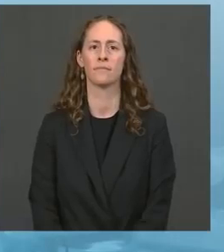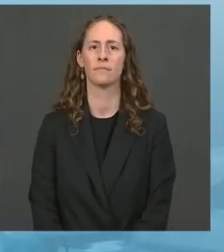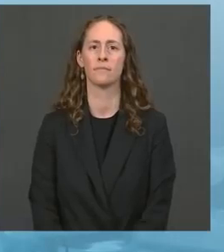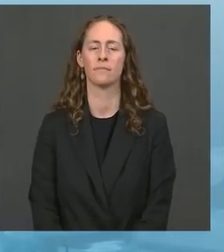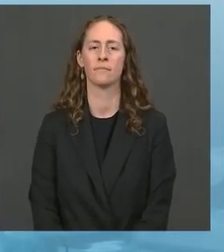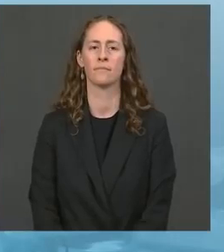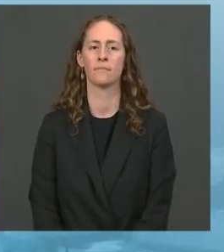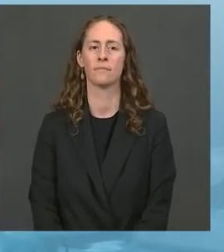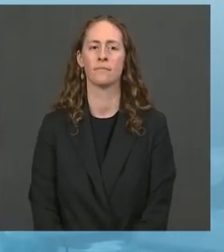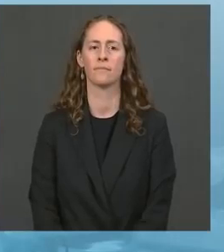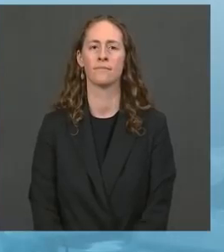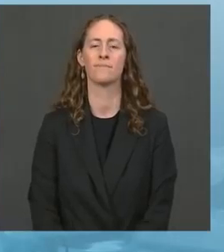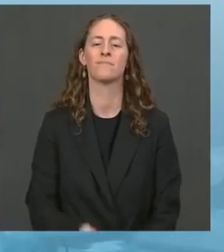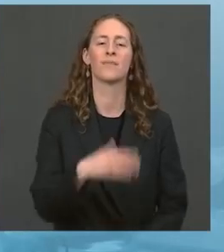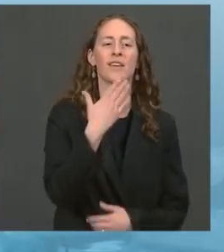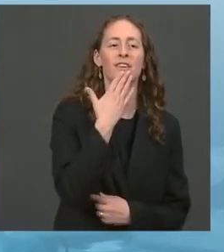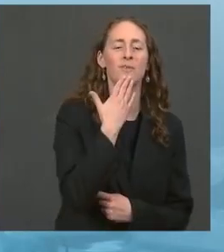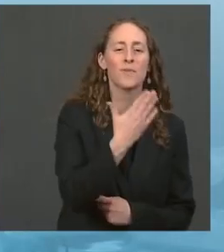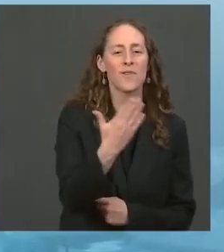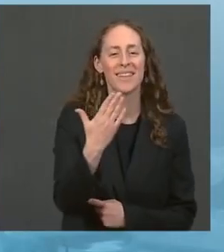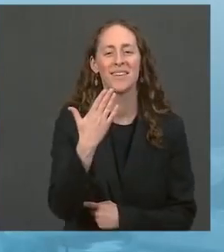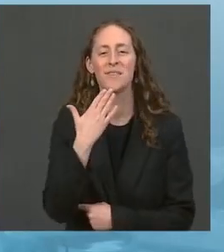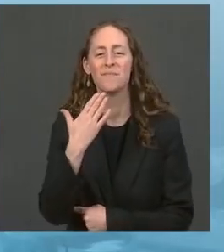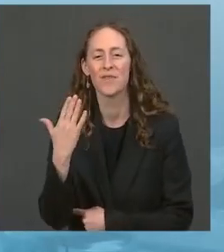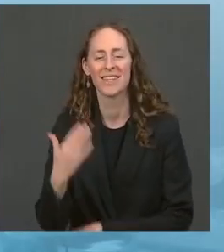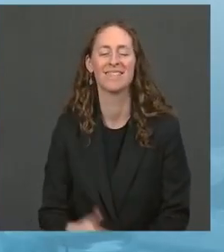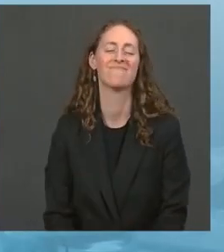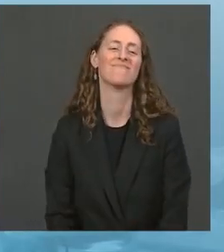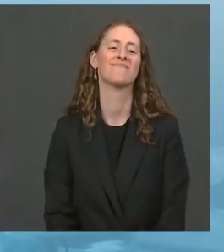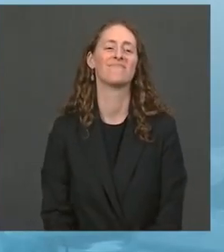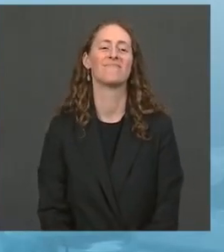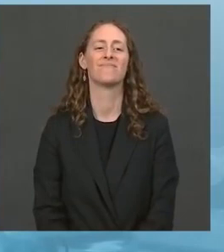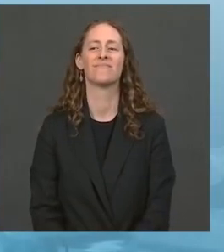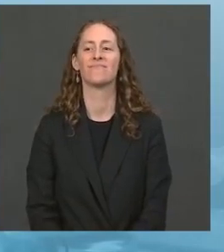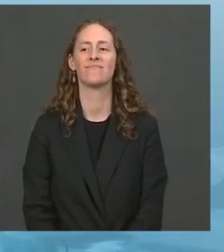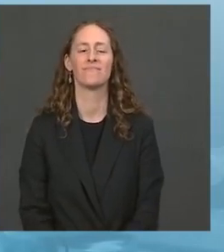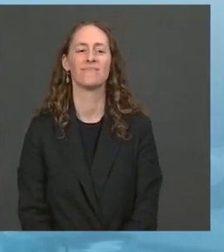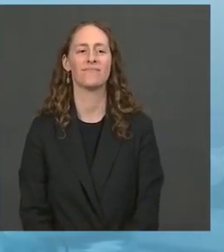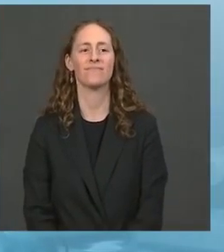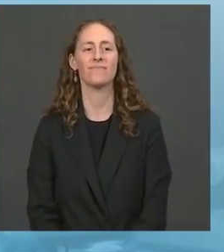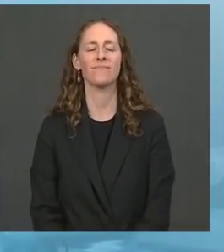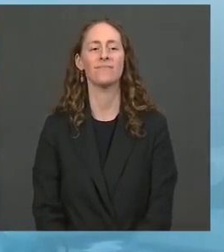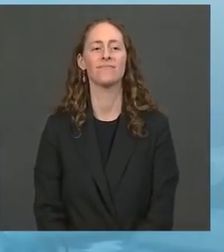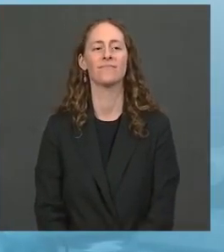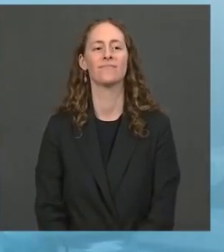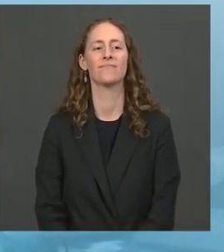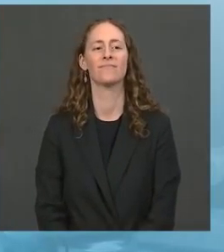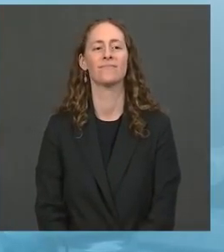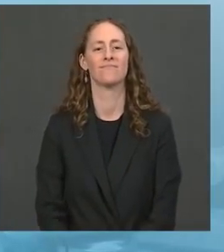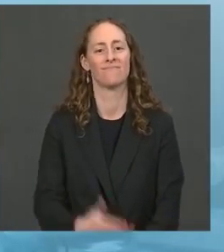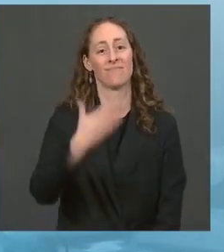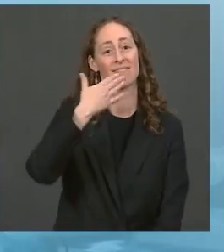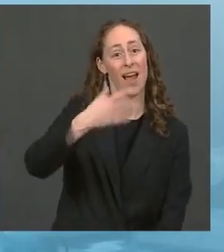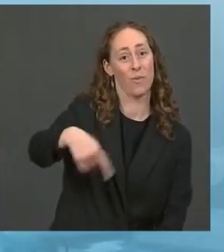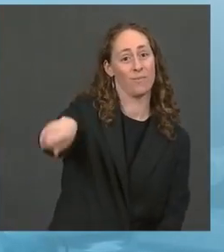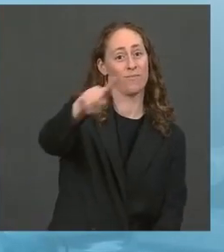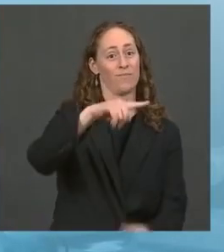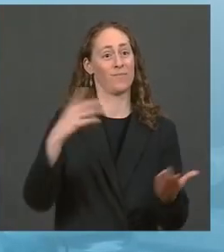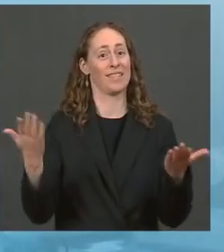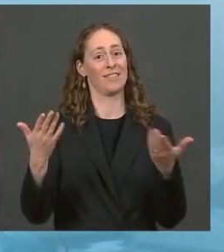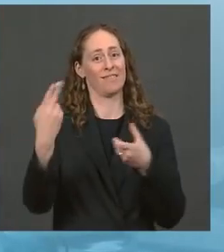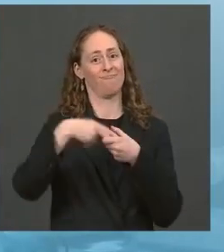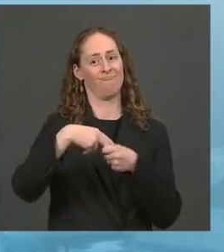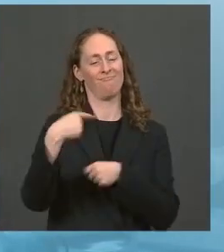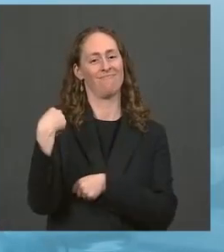Good morning, everyone, and thank you for joining us today. As I said yesterday at the United